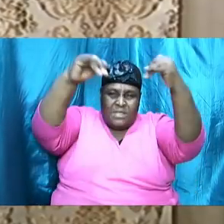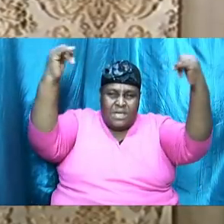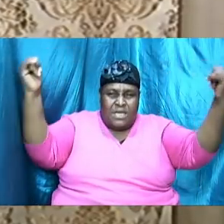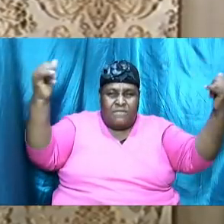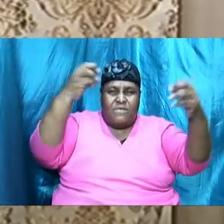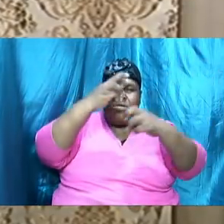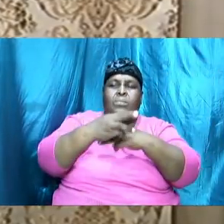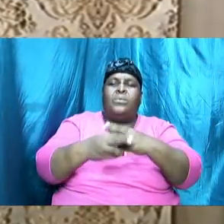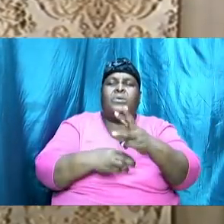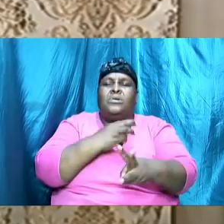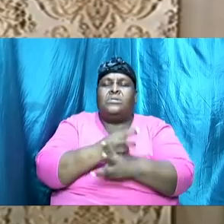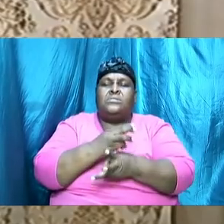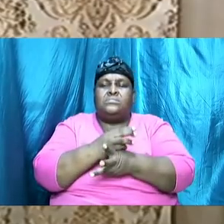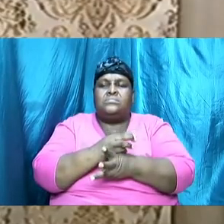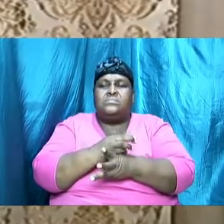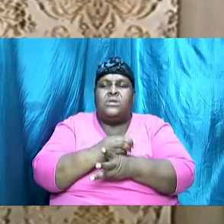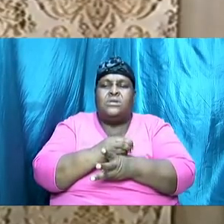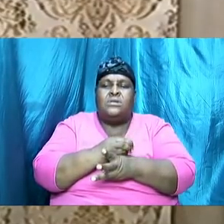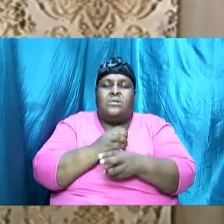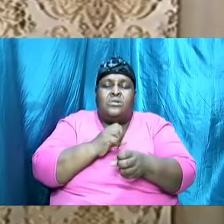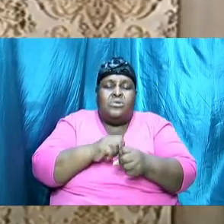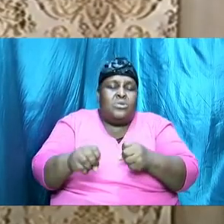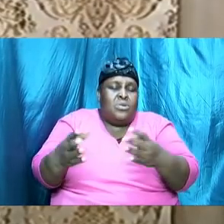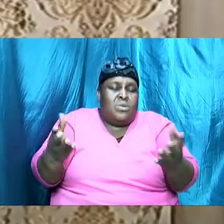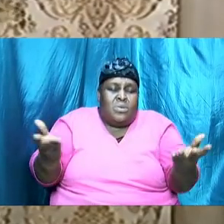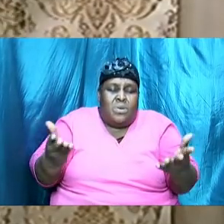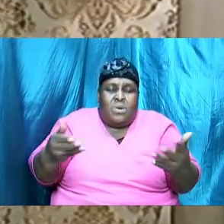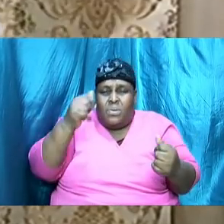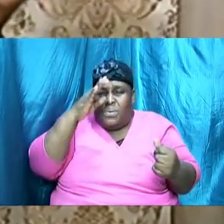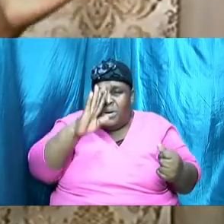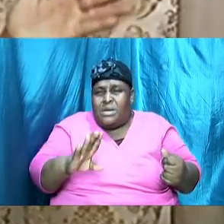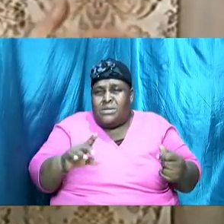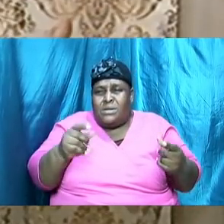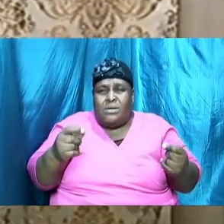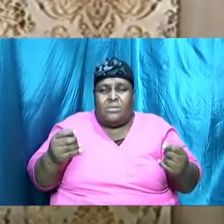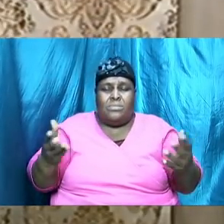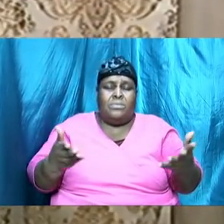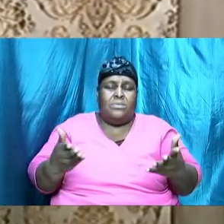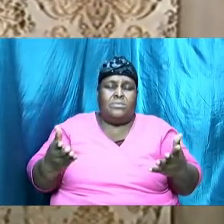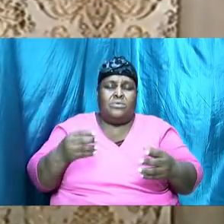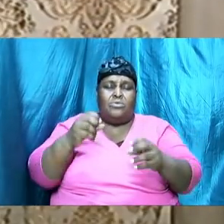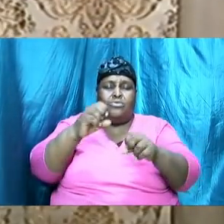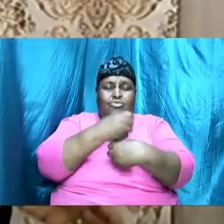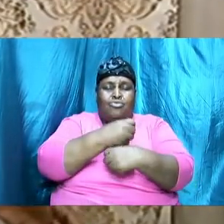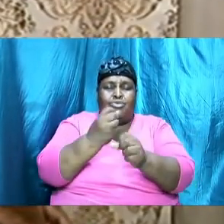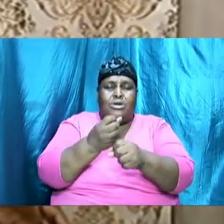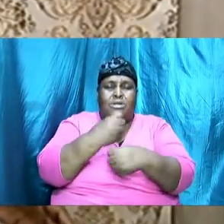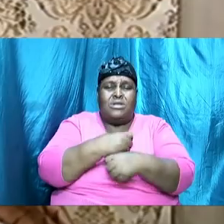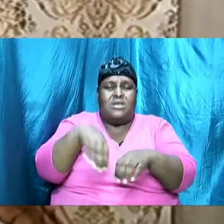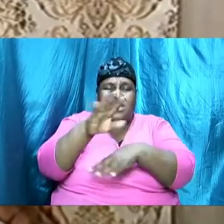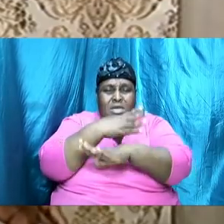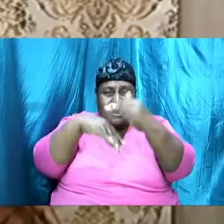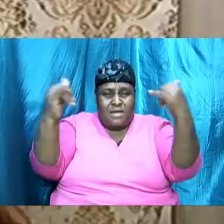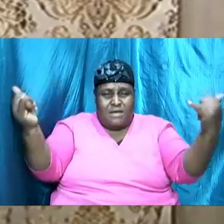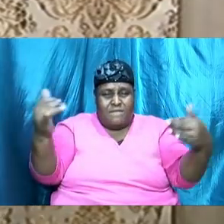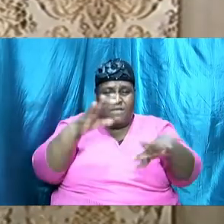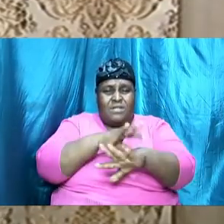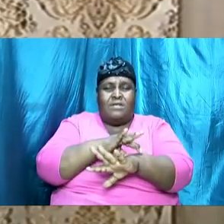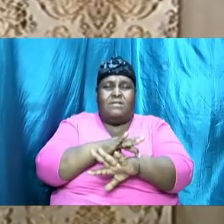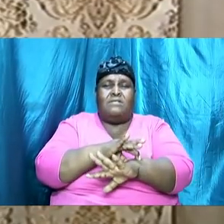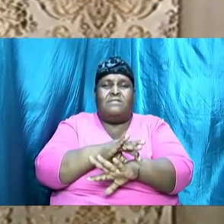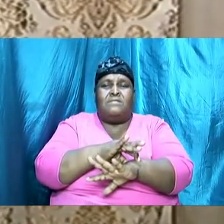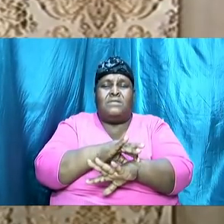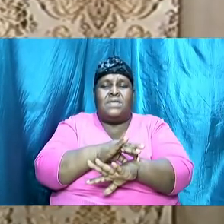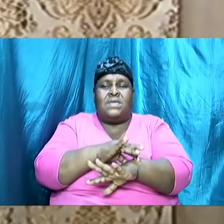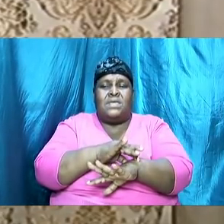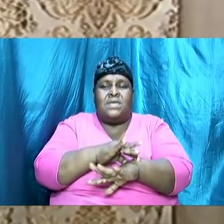so what God did when he created this heaven and earth and then